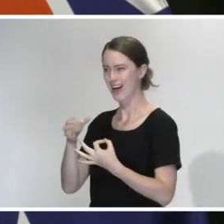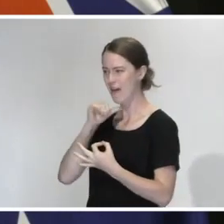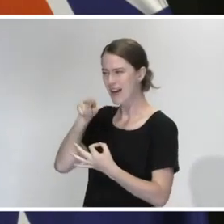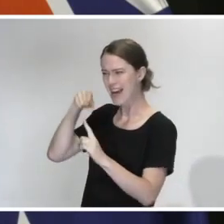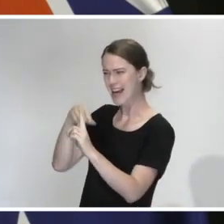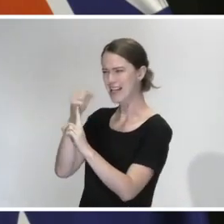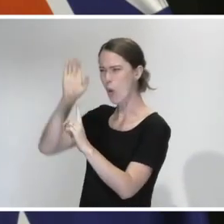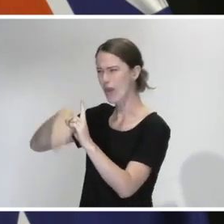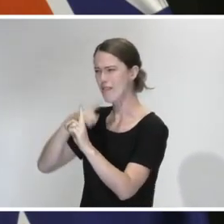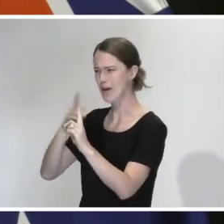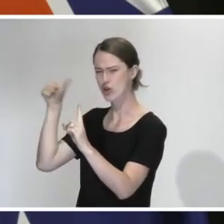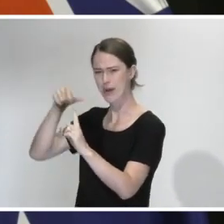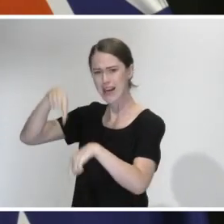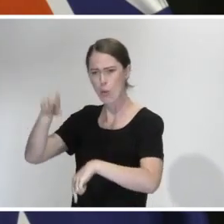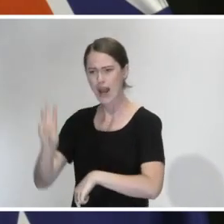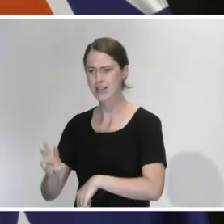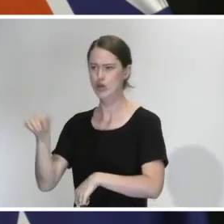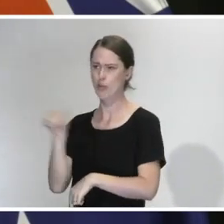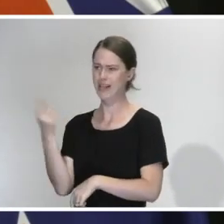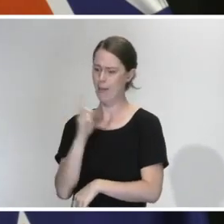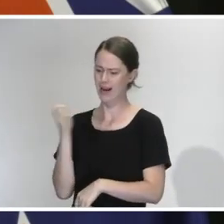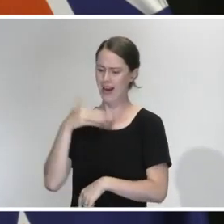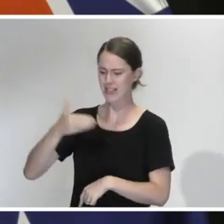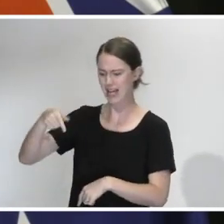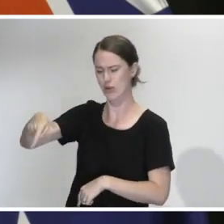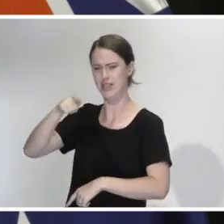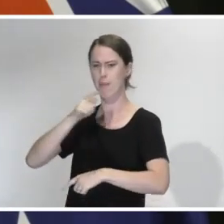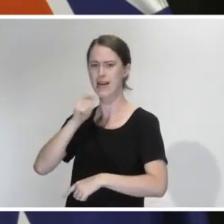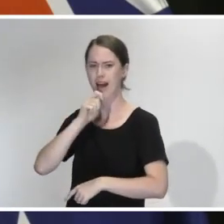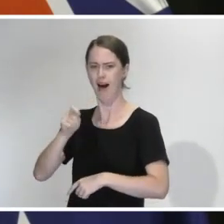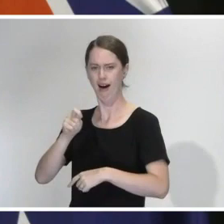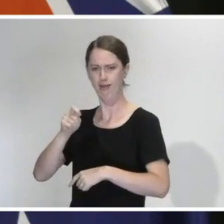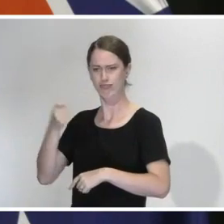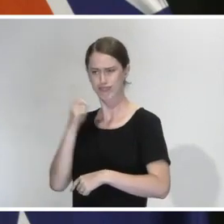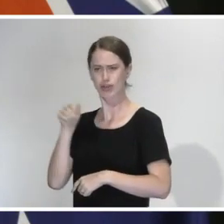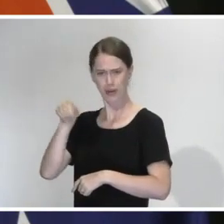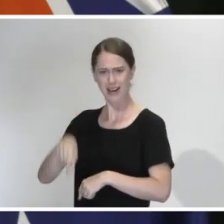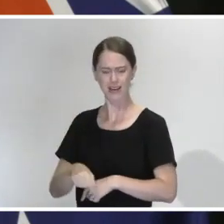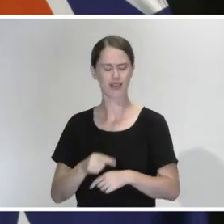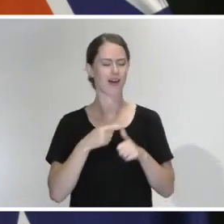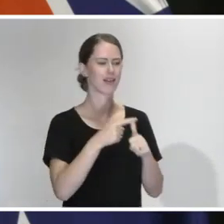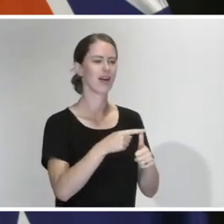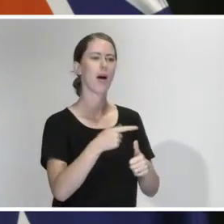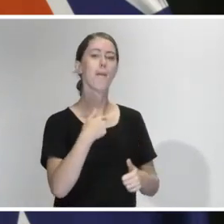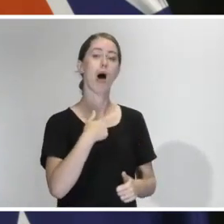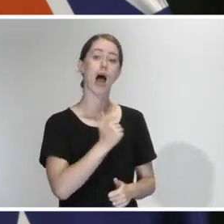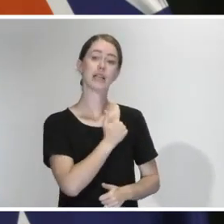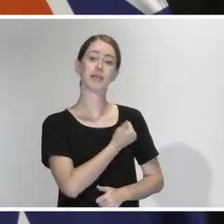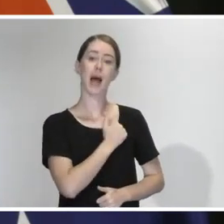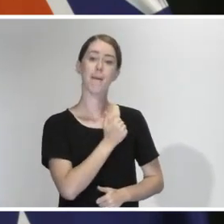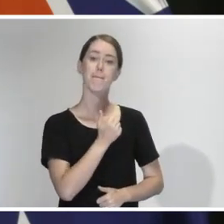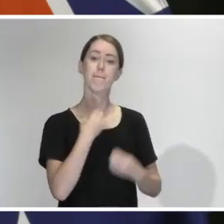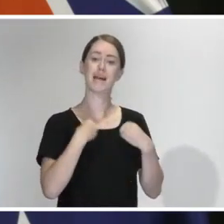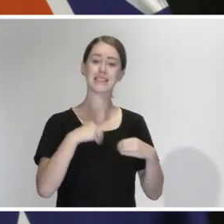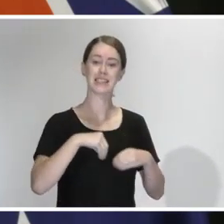had all the information, he'd be here in Wellington fronting his daily briefing? Again, I said right from the beginning, my expectation was that ministers fulfil